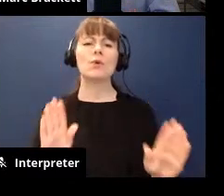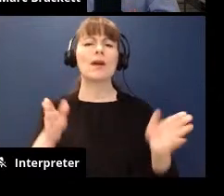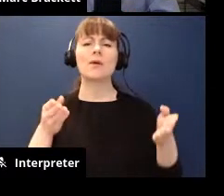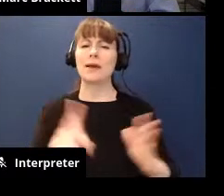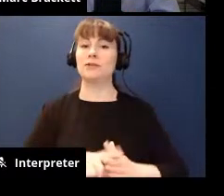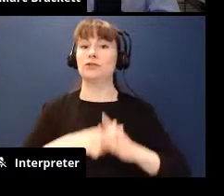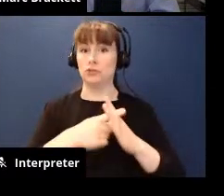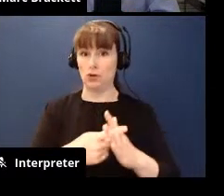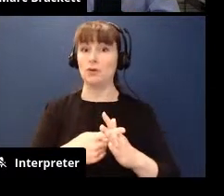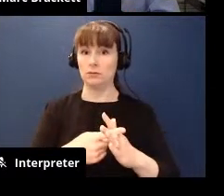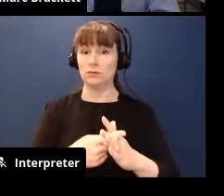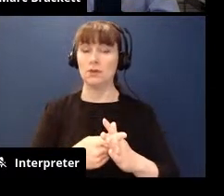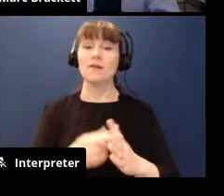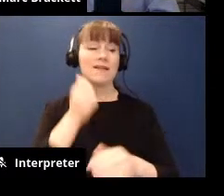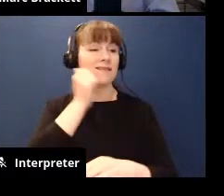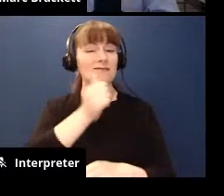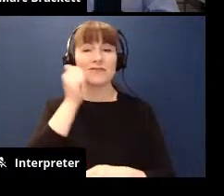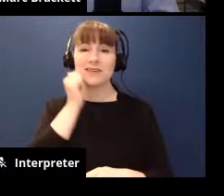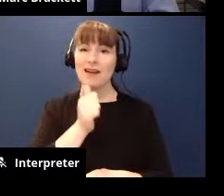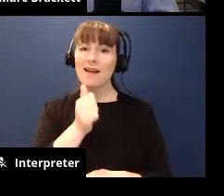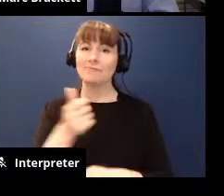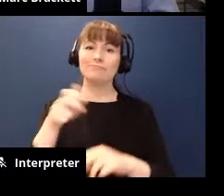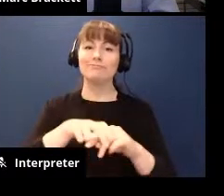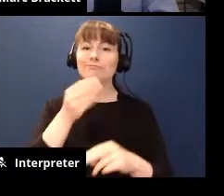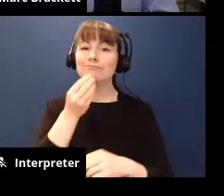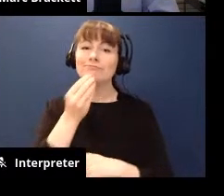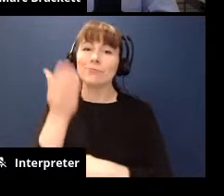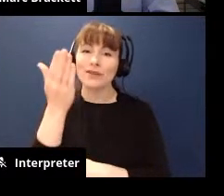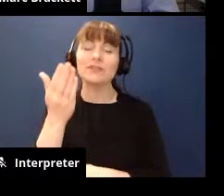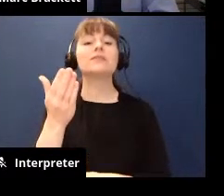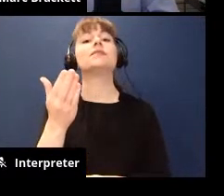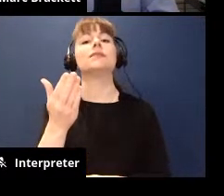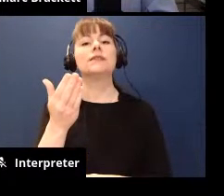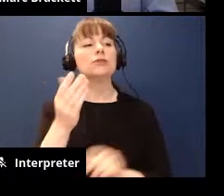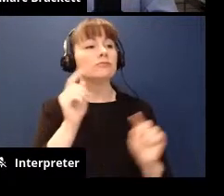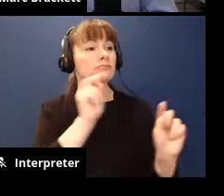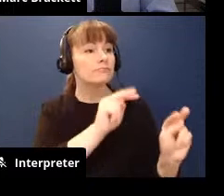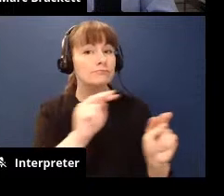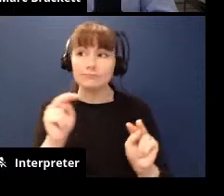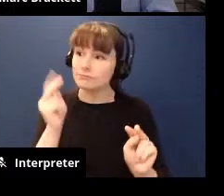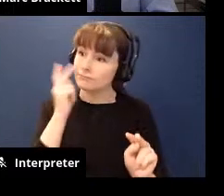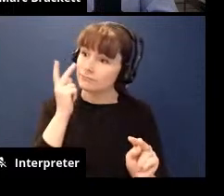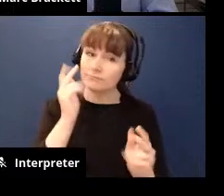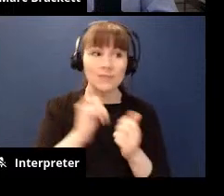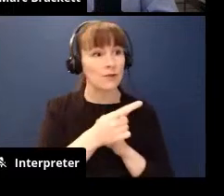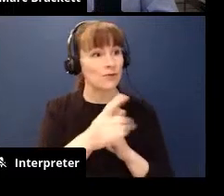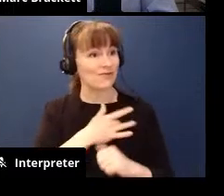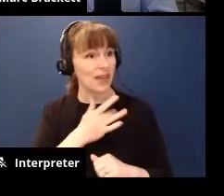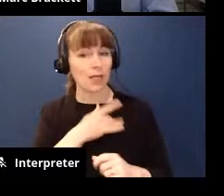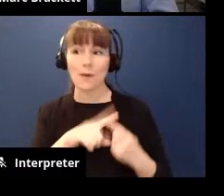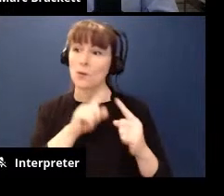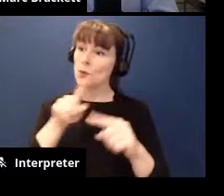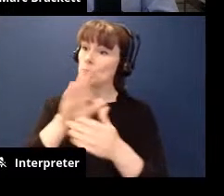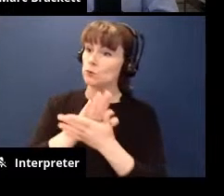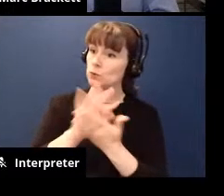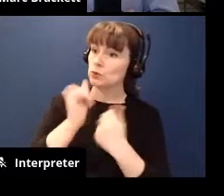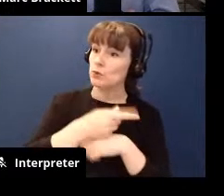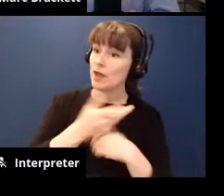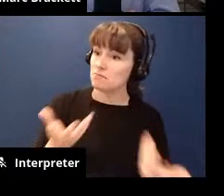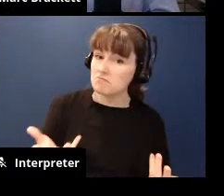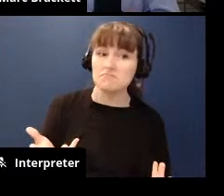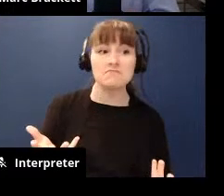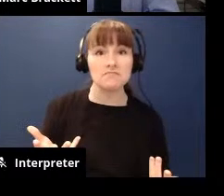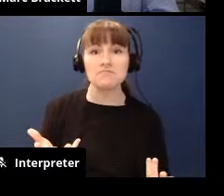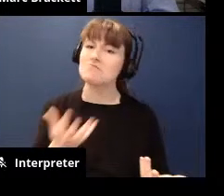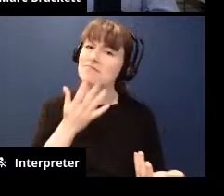at breakfast and you just sit down at breakfast and you just check in so how are you feeling about going to school today you know